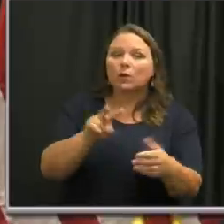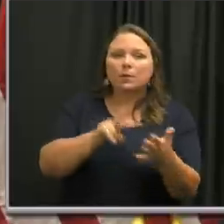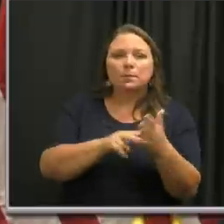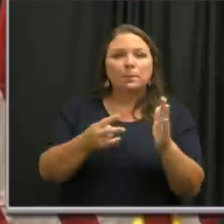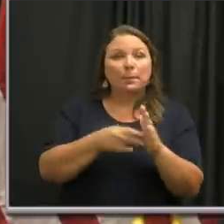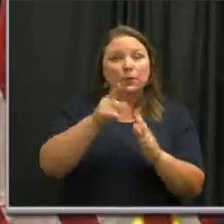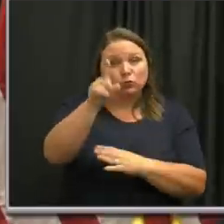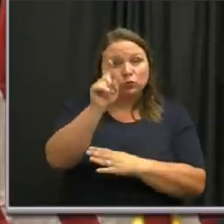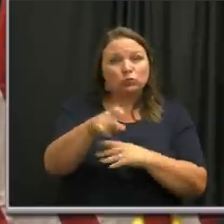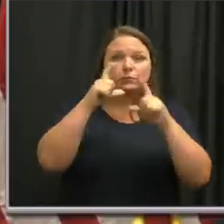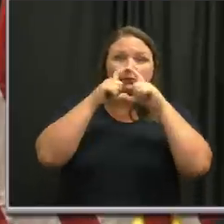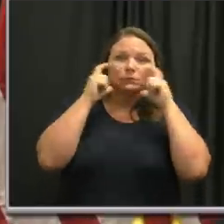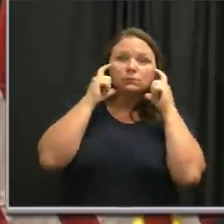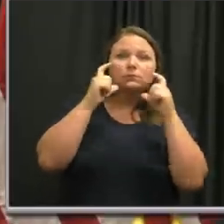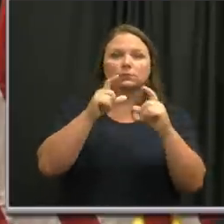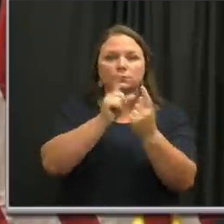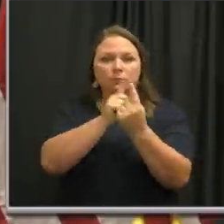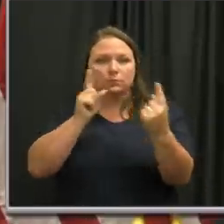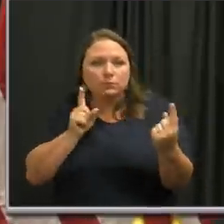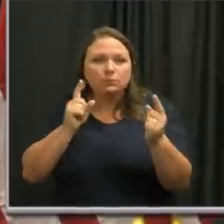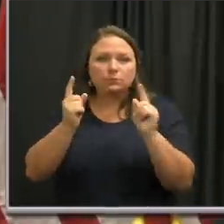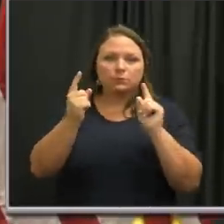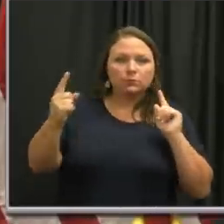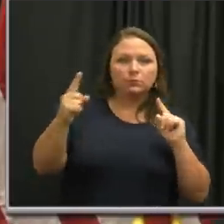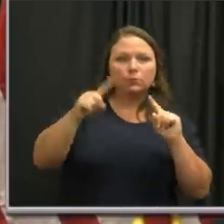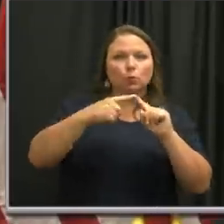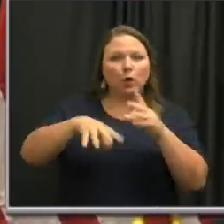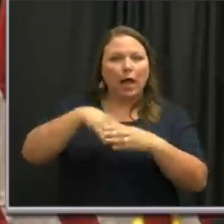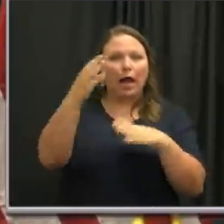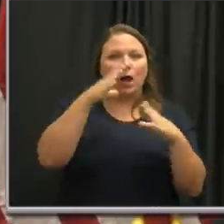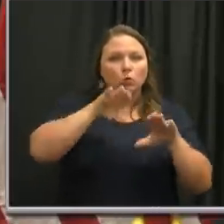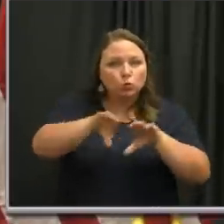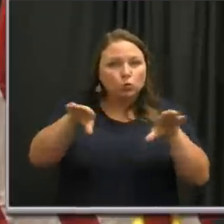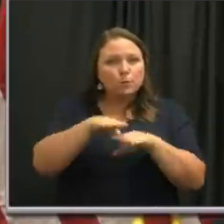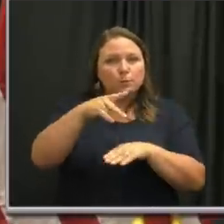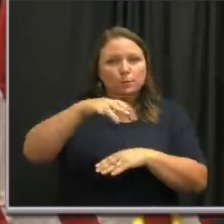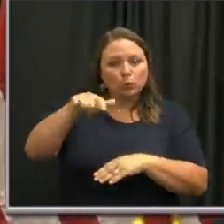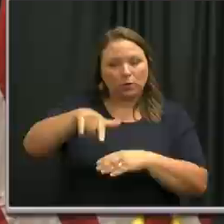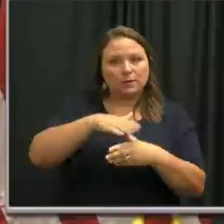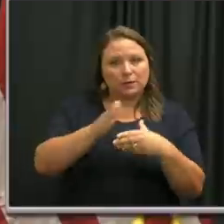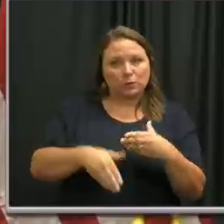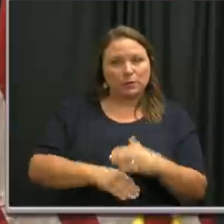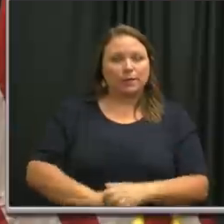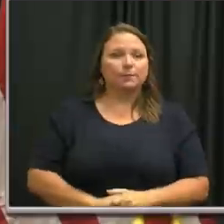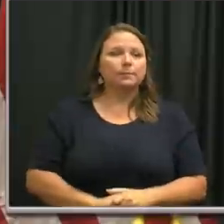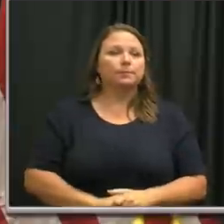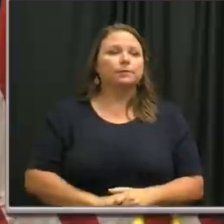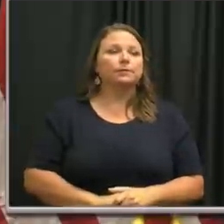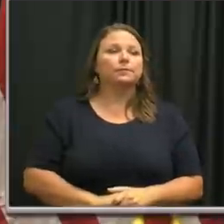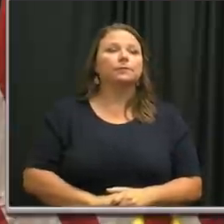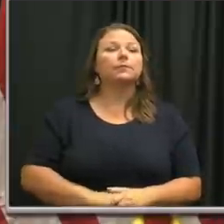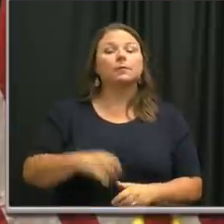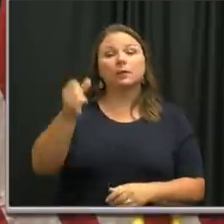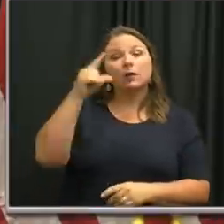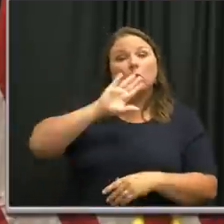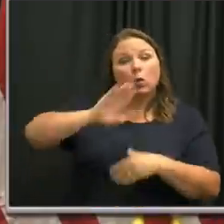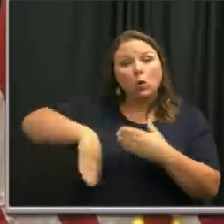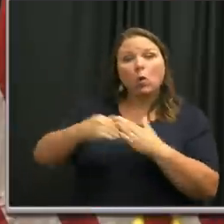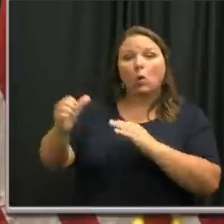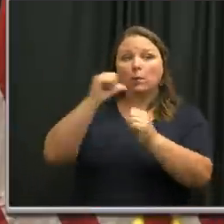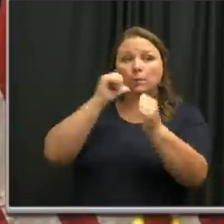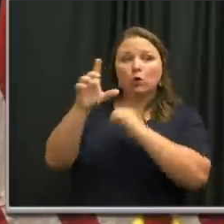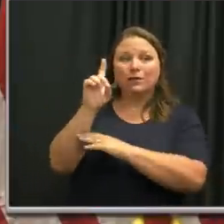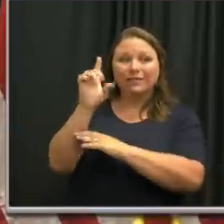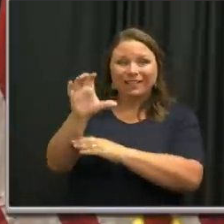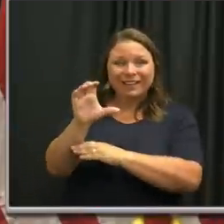practice safe social distancing around swimming pools this weekend. Additionally, all bars in Davidson County,